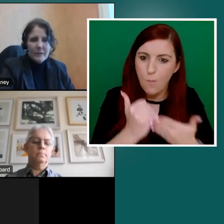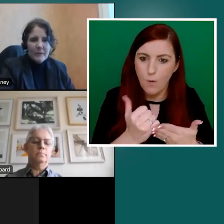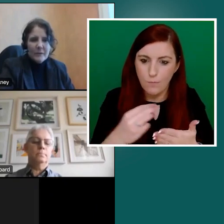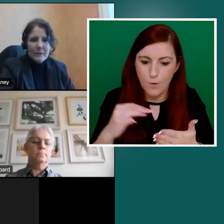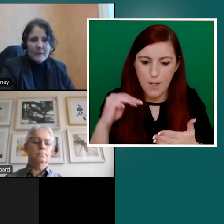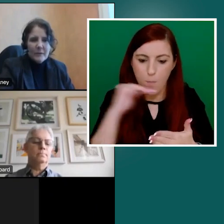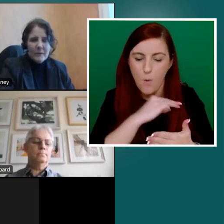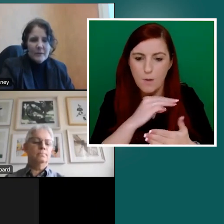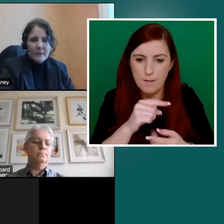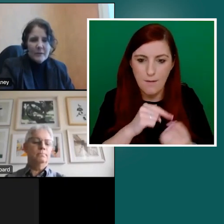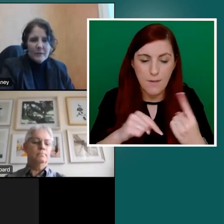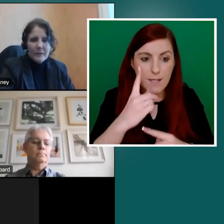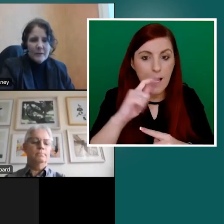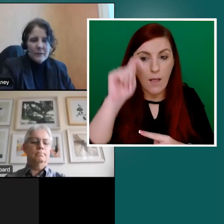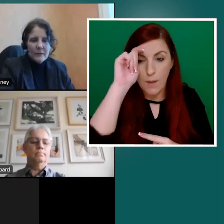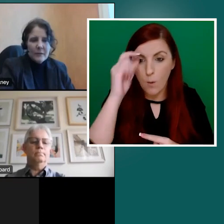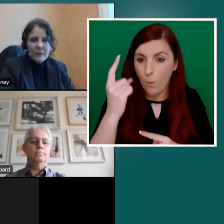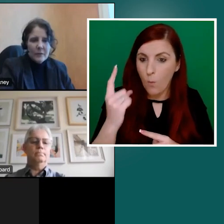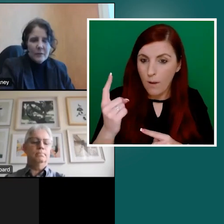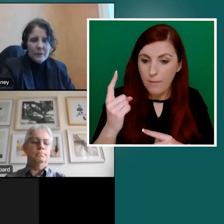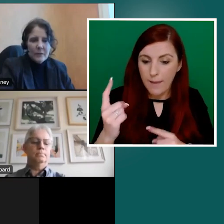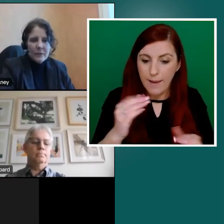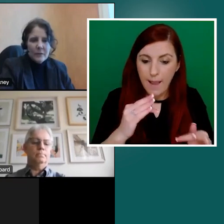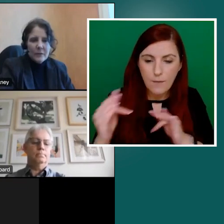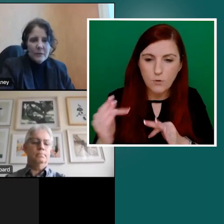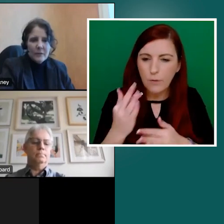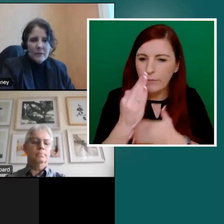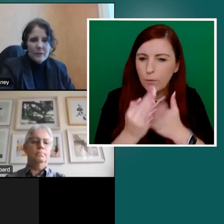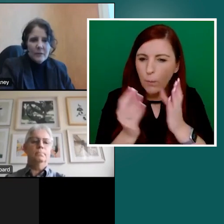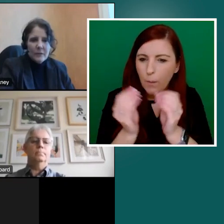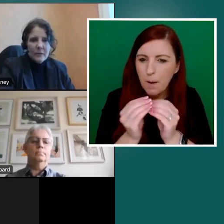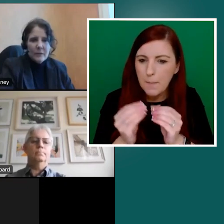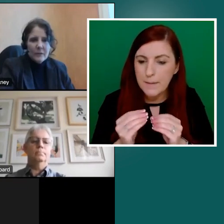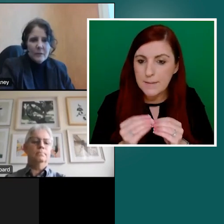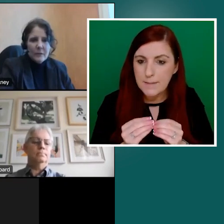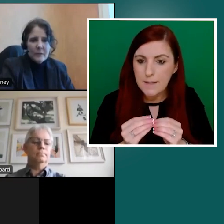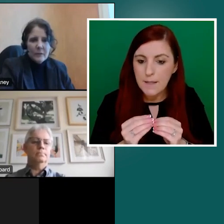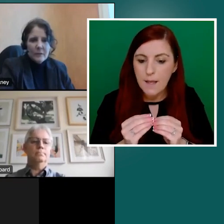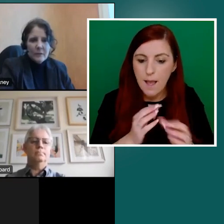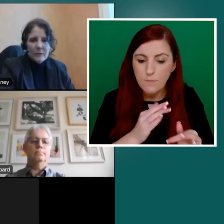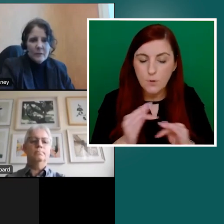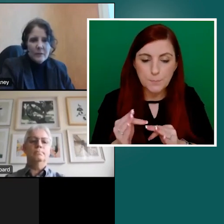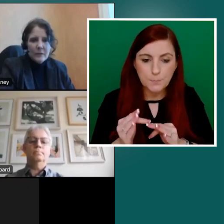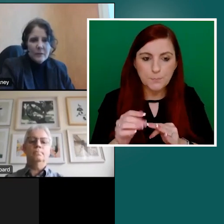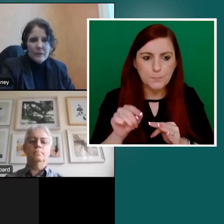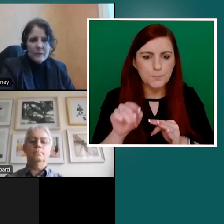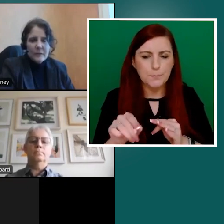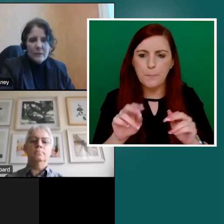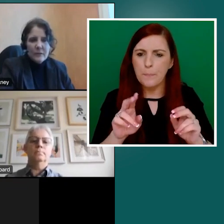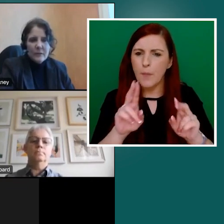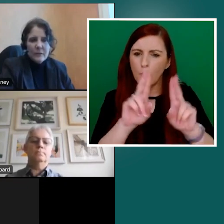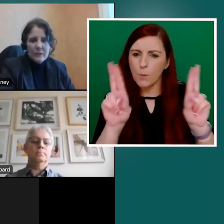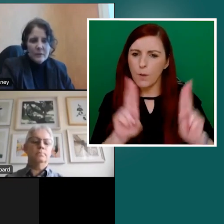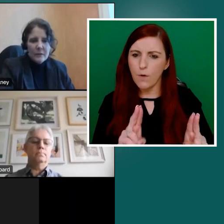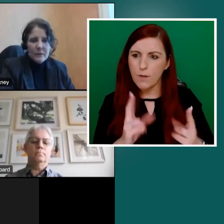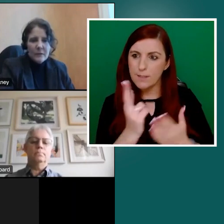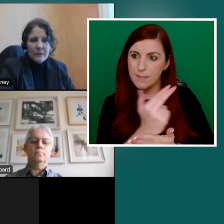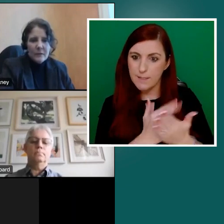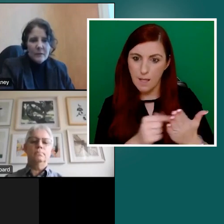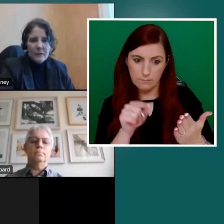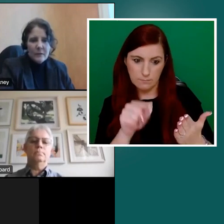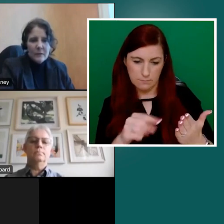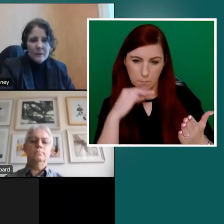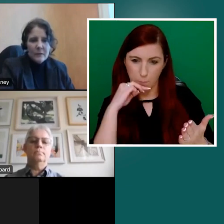think one of the things that came across in his comments and a comment I'd sort of like to make myself is that, I suppose, universal design is fundamentally